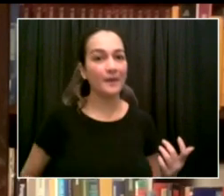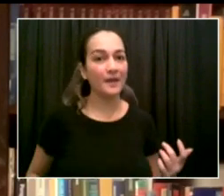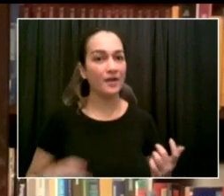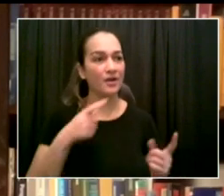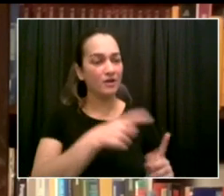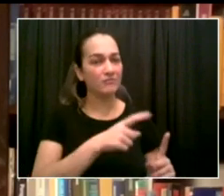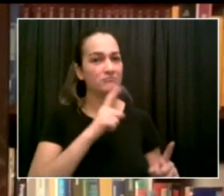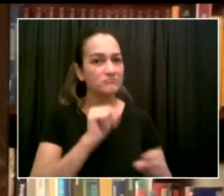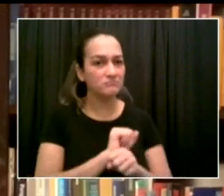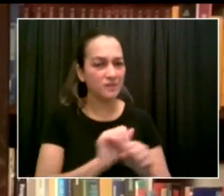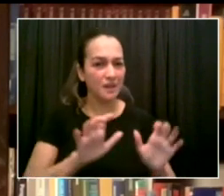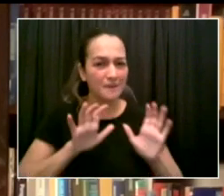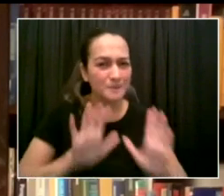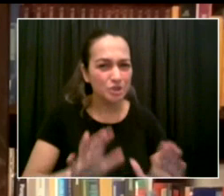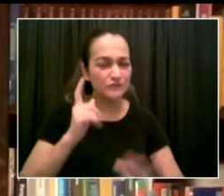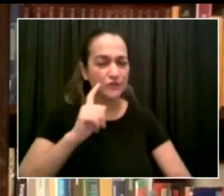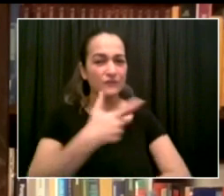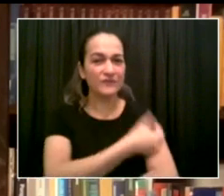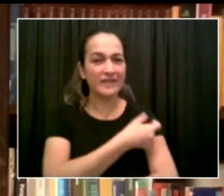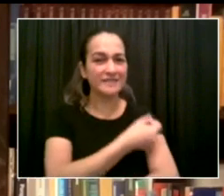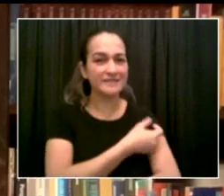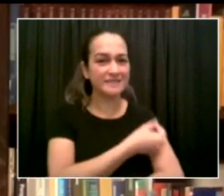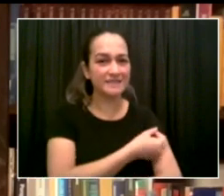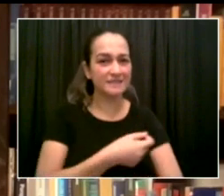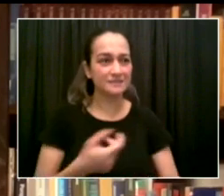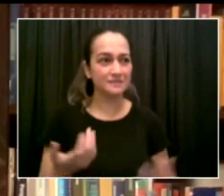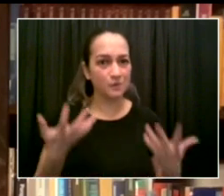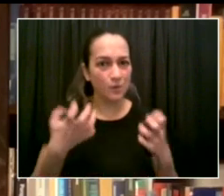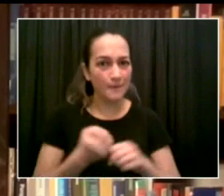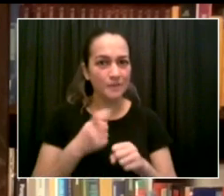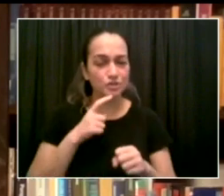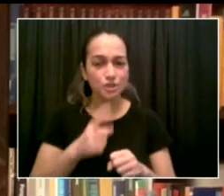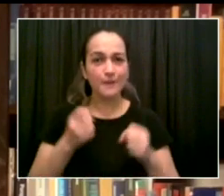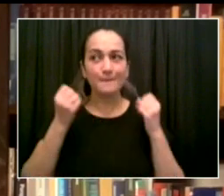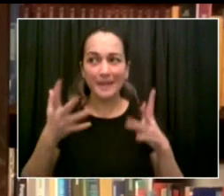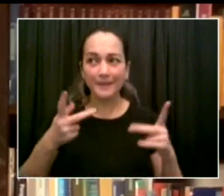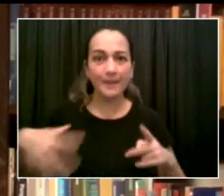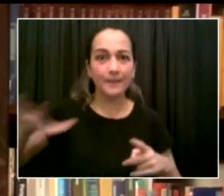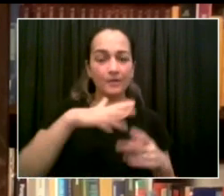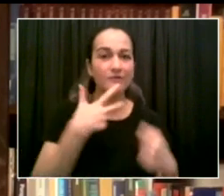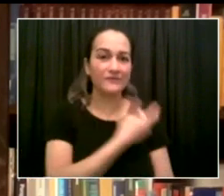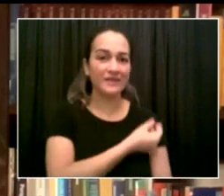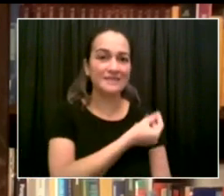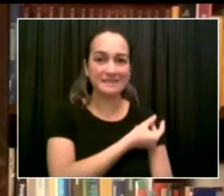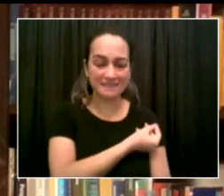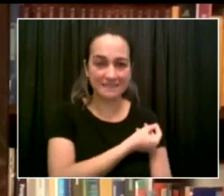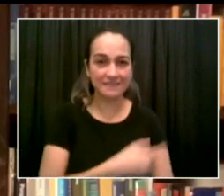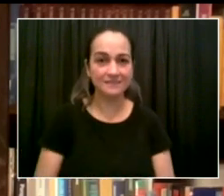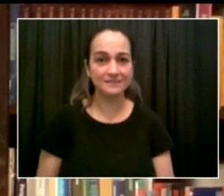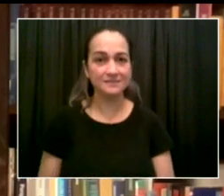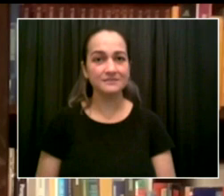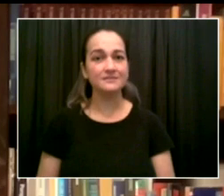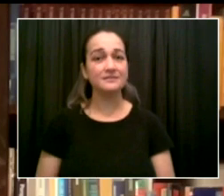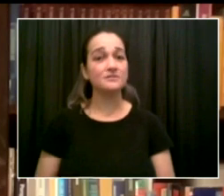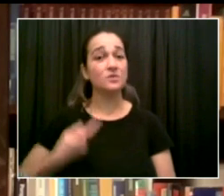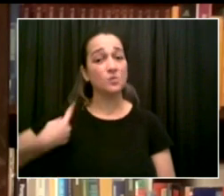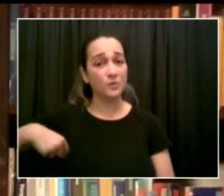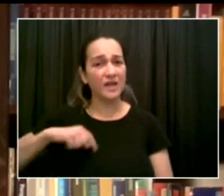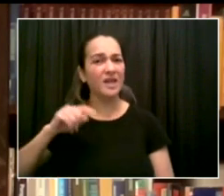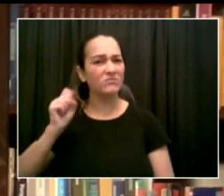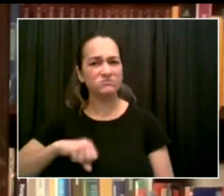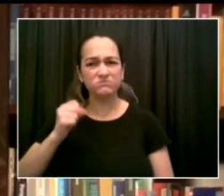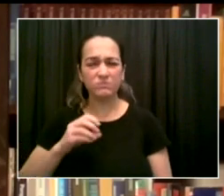And that's why our congregation is participating this weekend. And we've gotten the word out to other churches and our entire